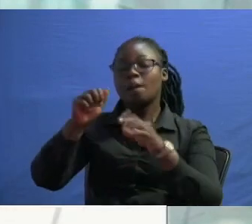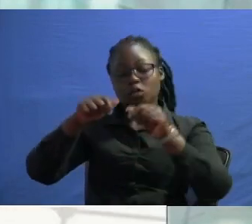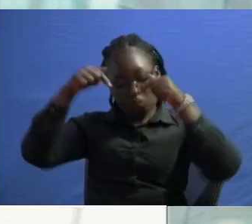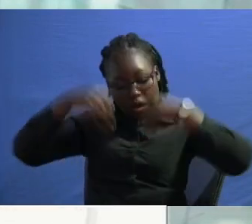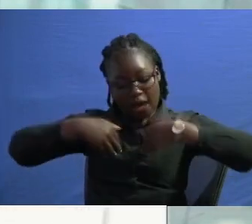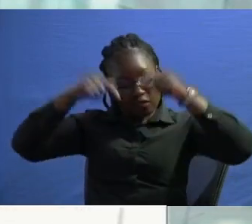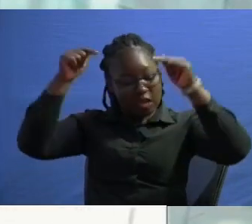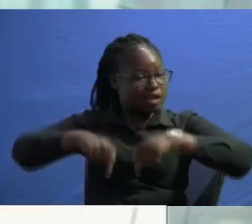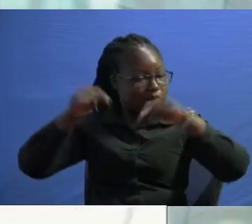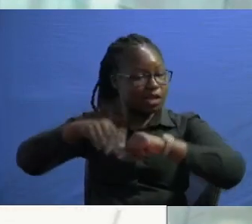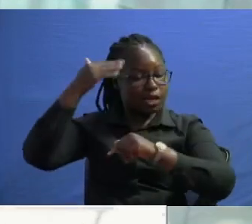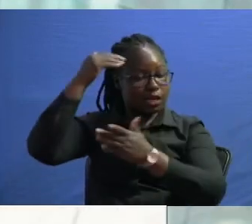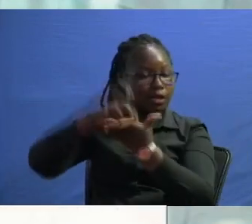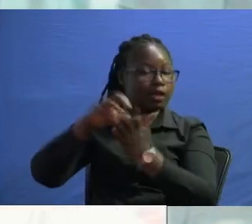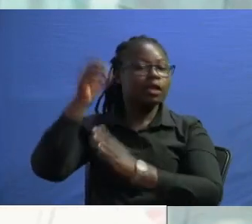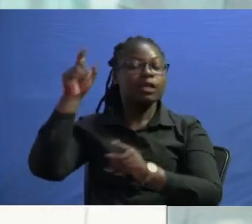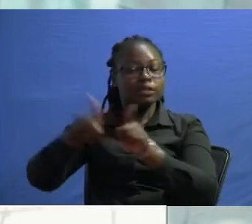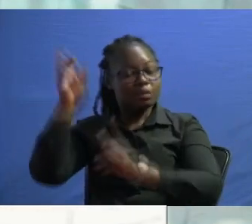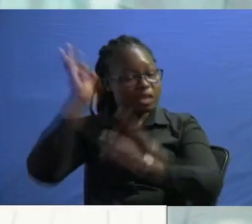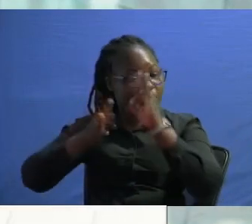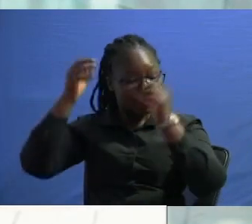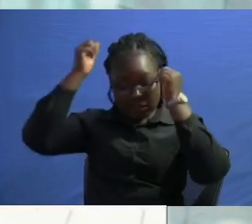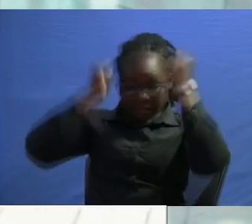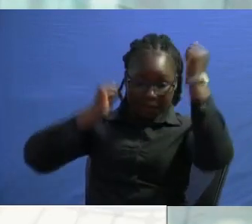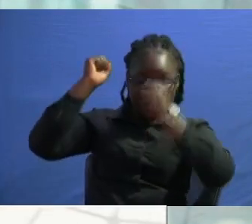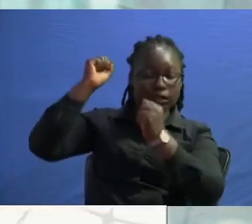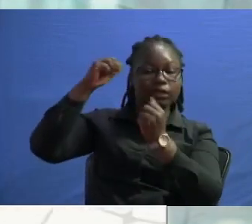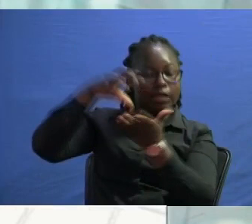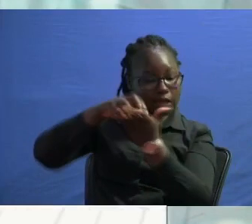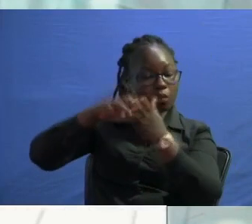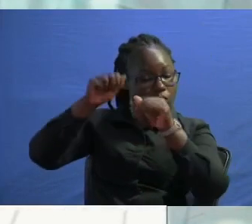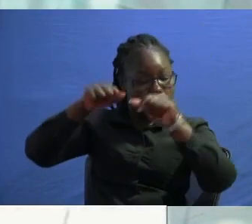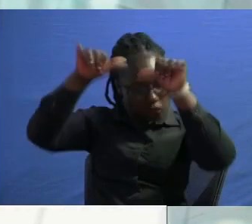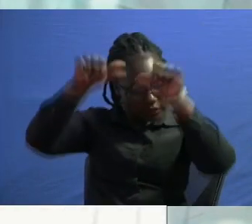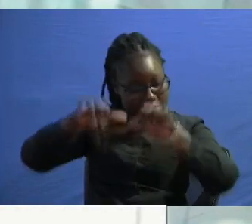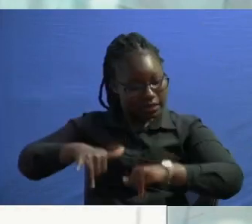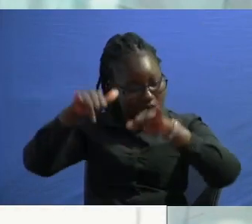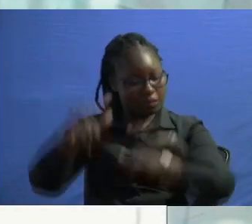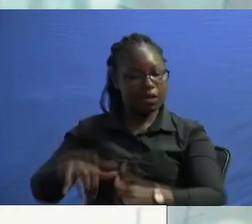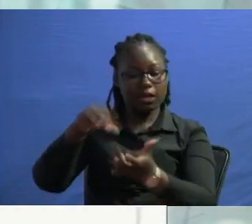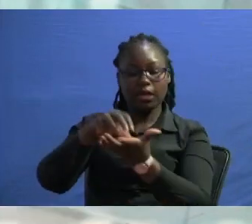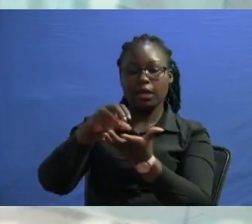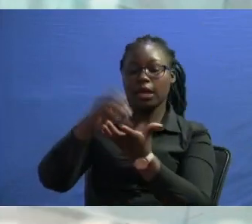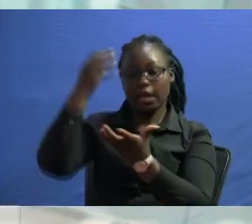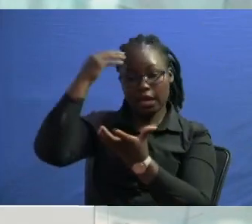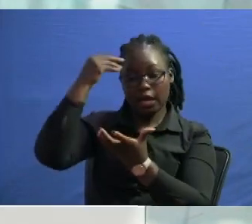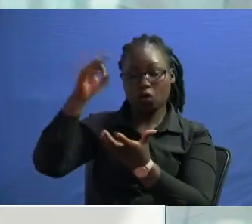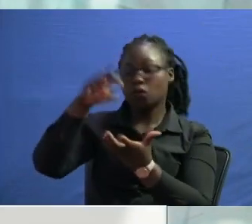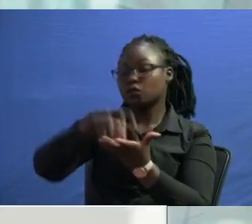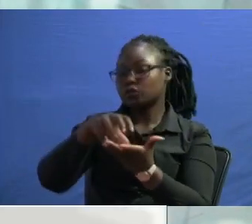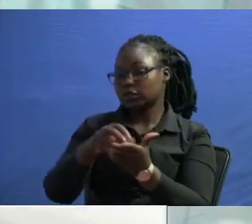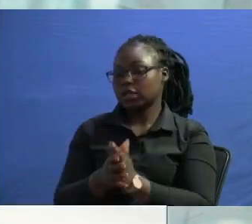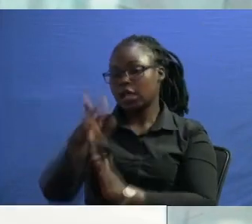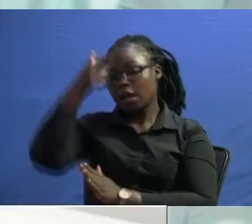of state don't think that even if it's a military head he will be a head of state yeah and in fact in the why well